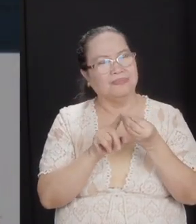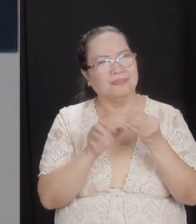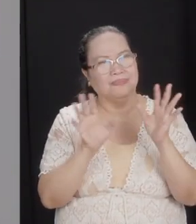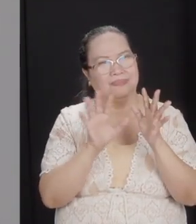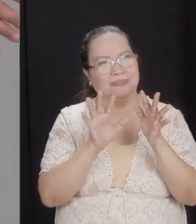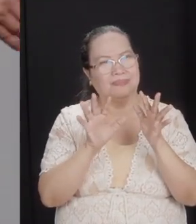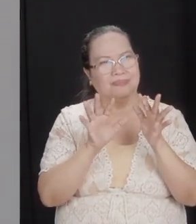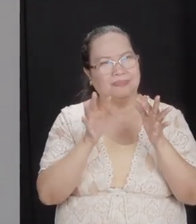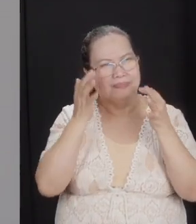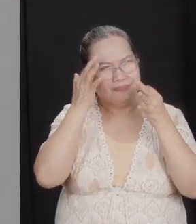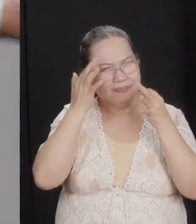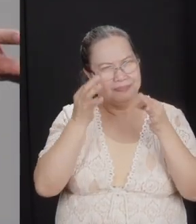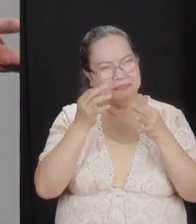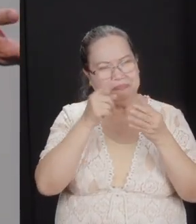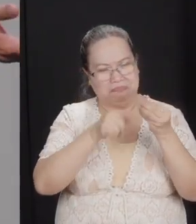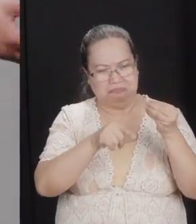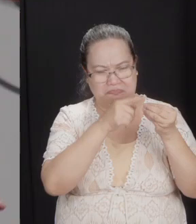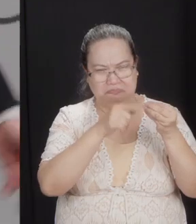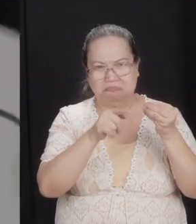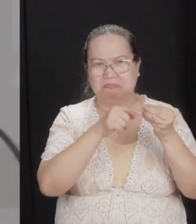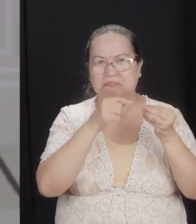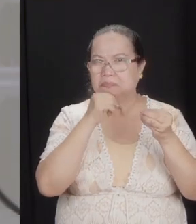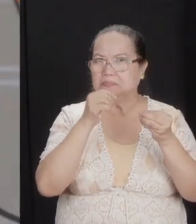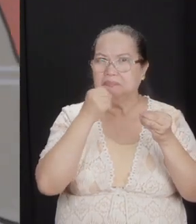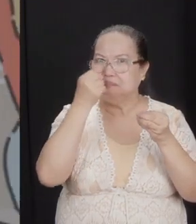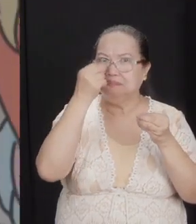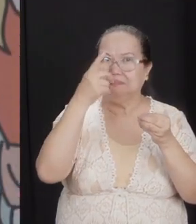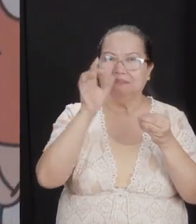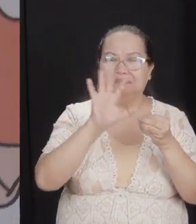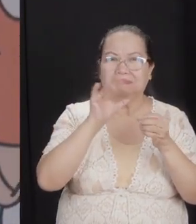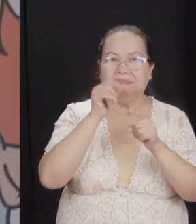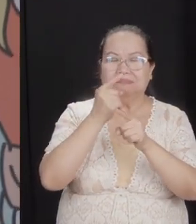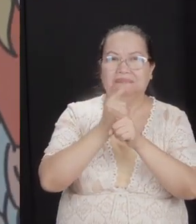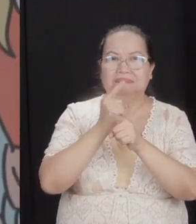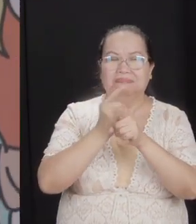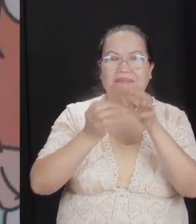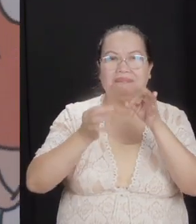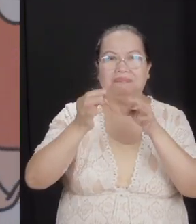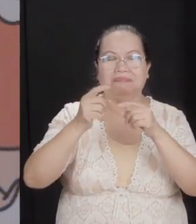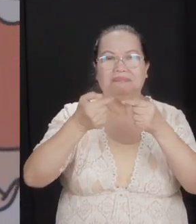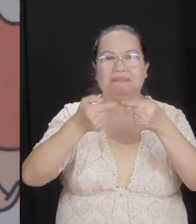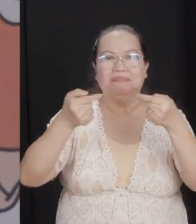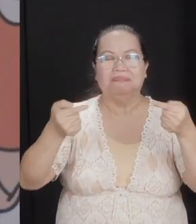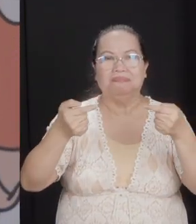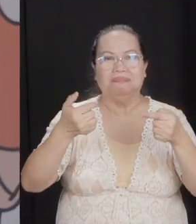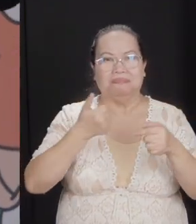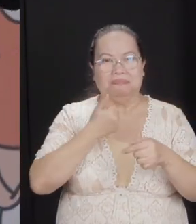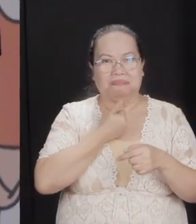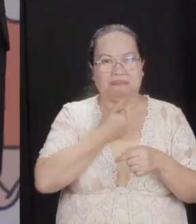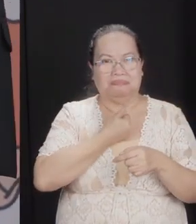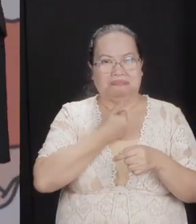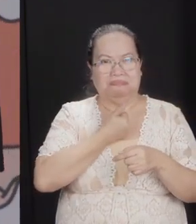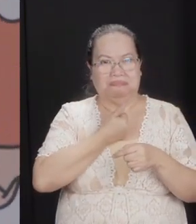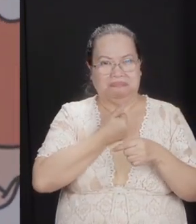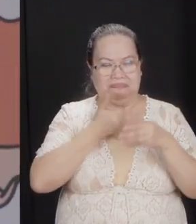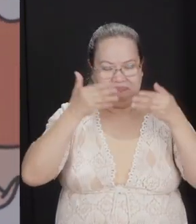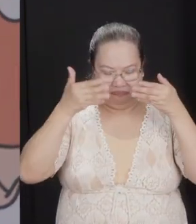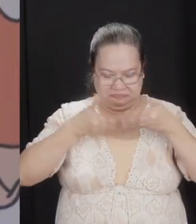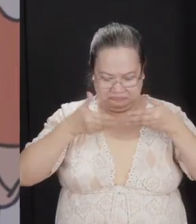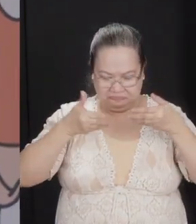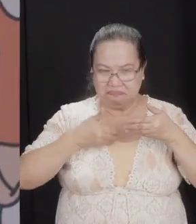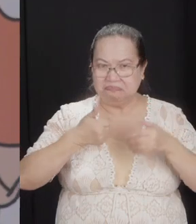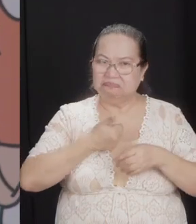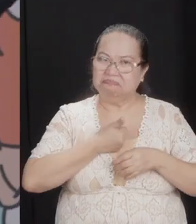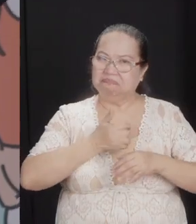judgmental. It's not against discernment. It's not against righteous judgment. It's against a self-righteous attitude that